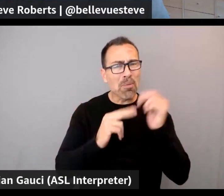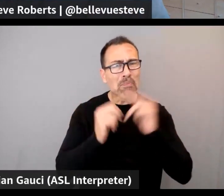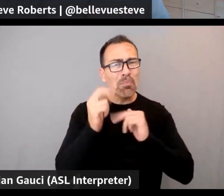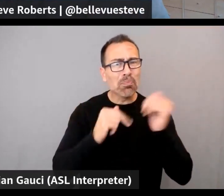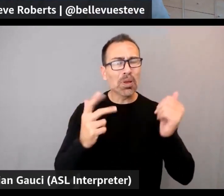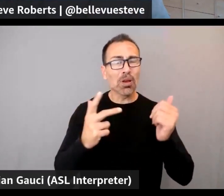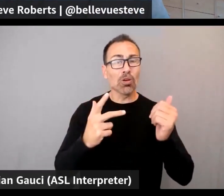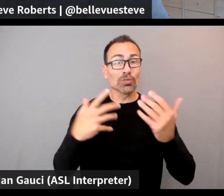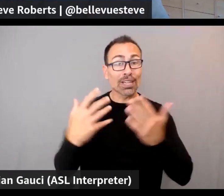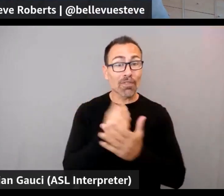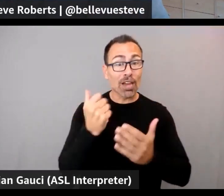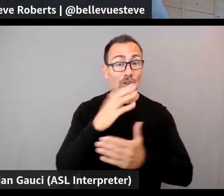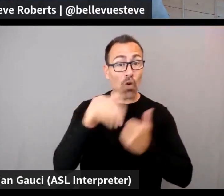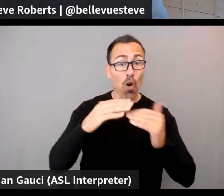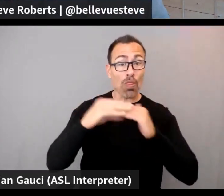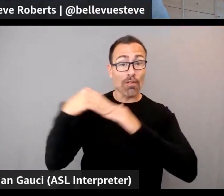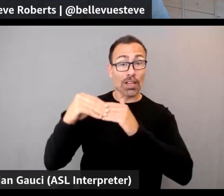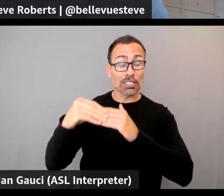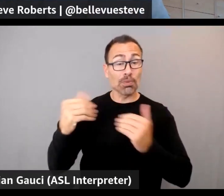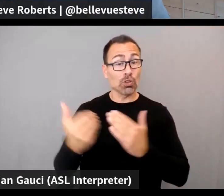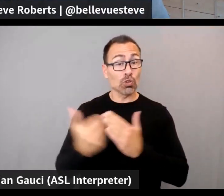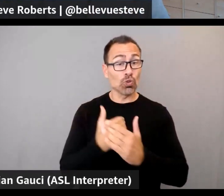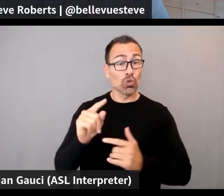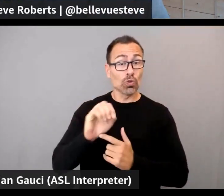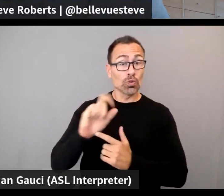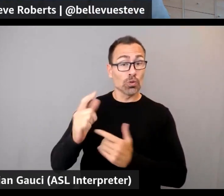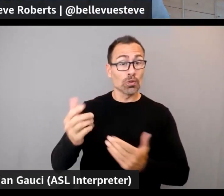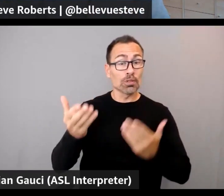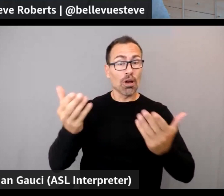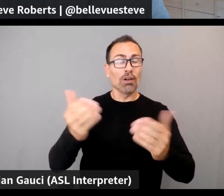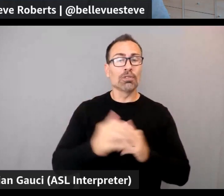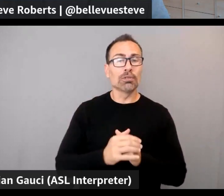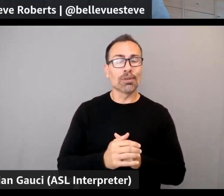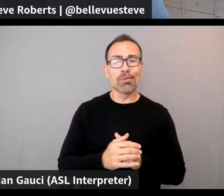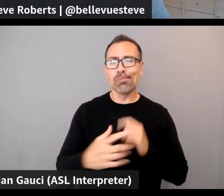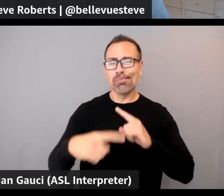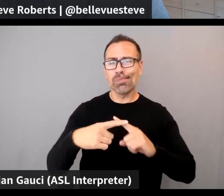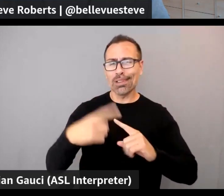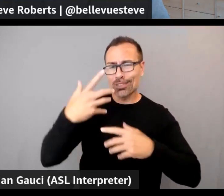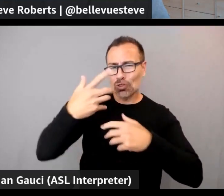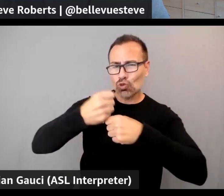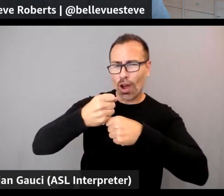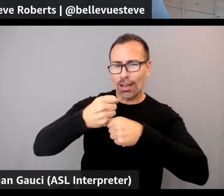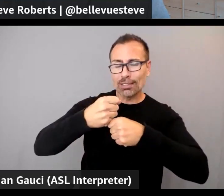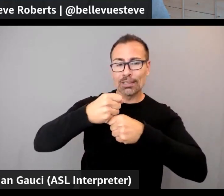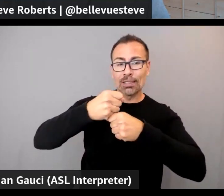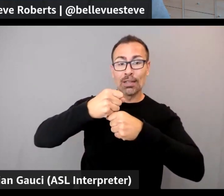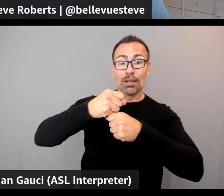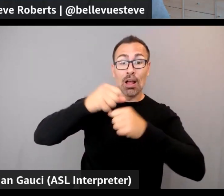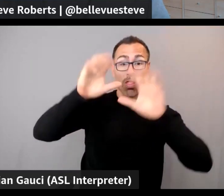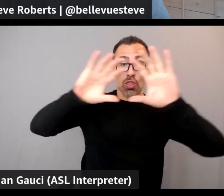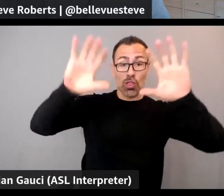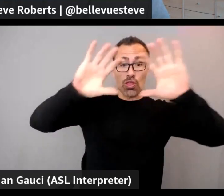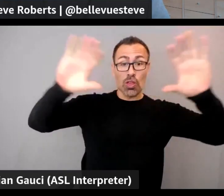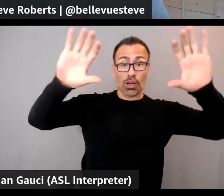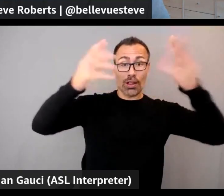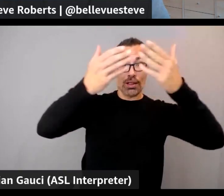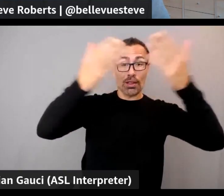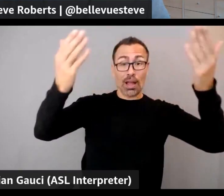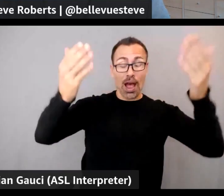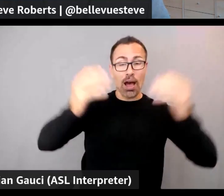offer you and trust the cloud that focuses on really